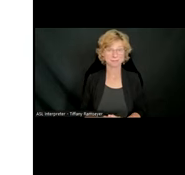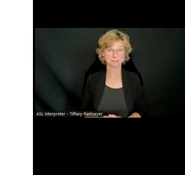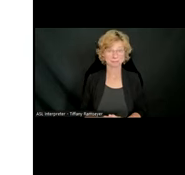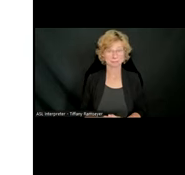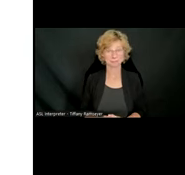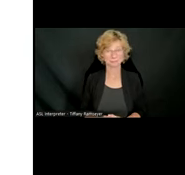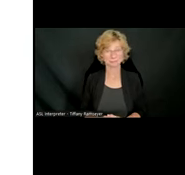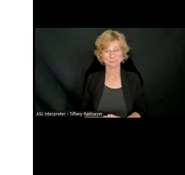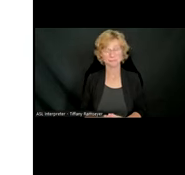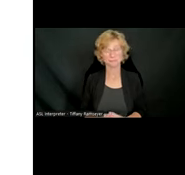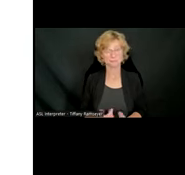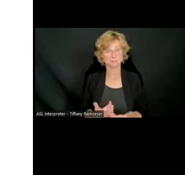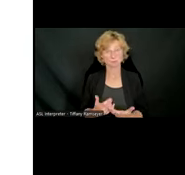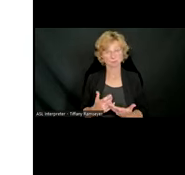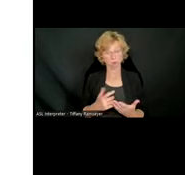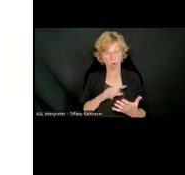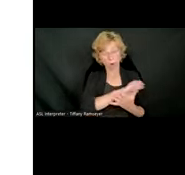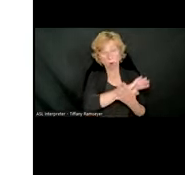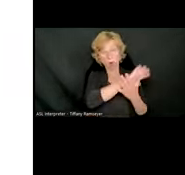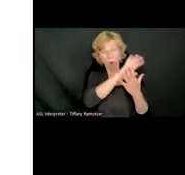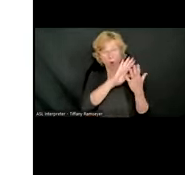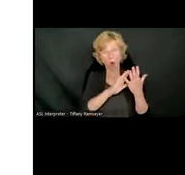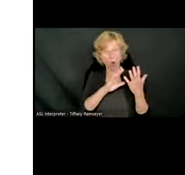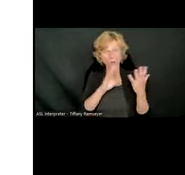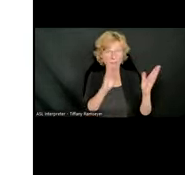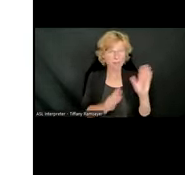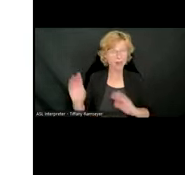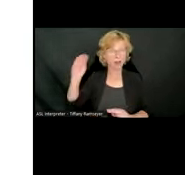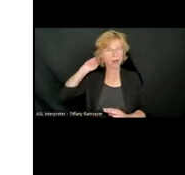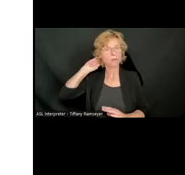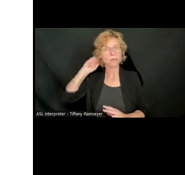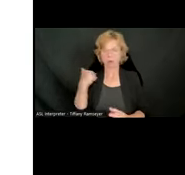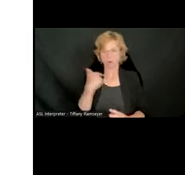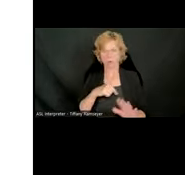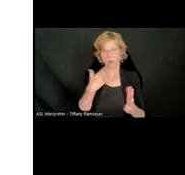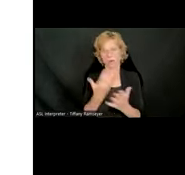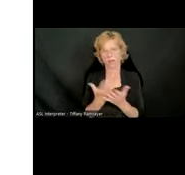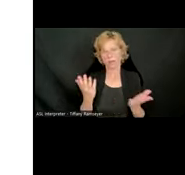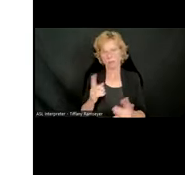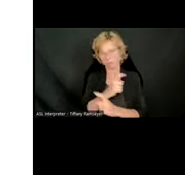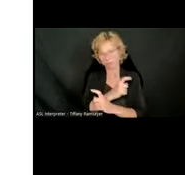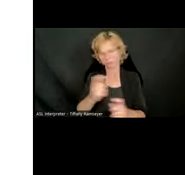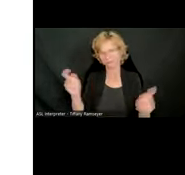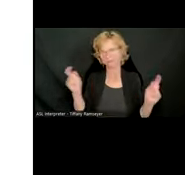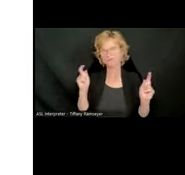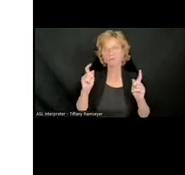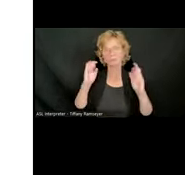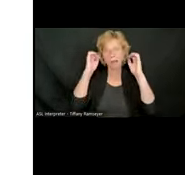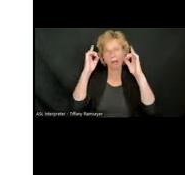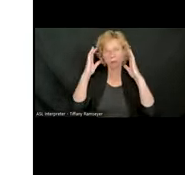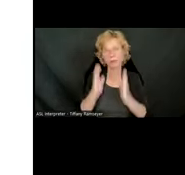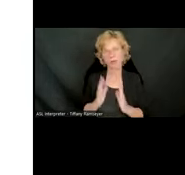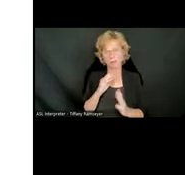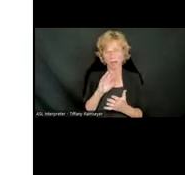With all of that in mind, we are here today to equip educators and school leaders with evidence-based edtech